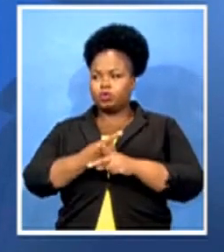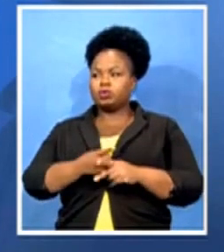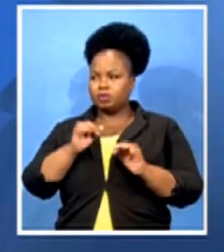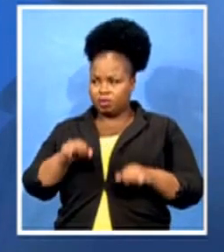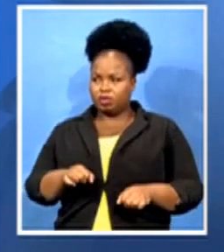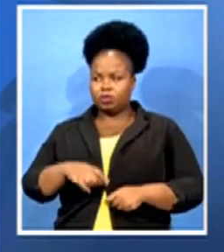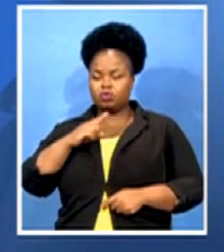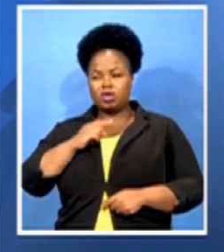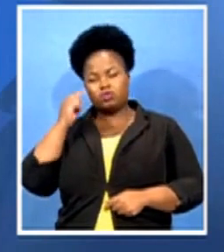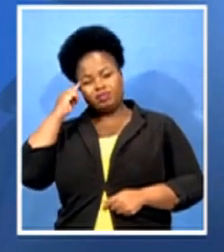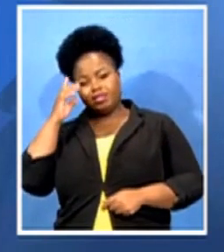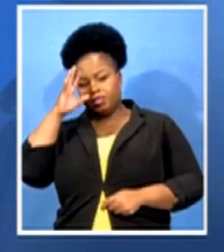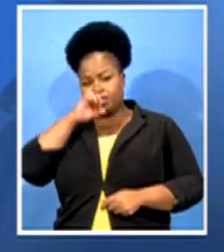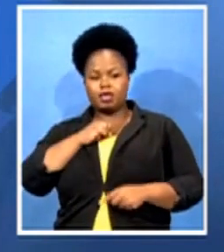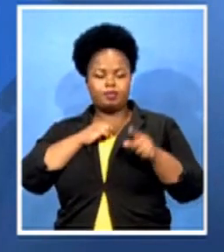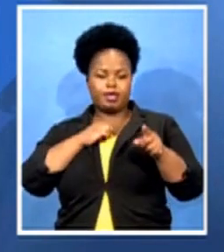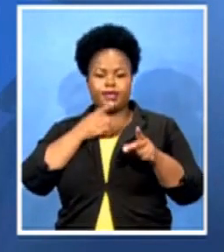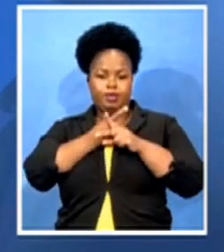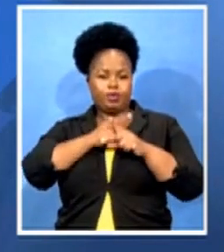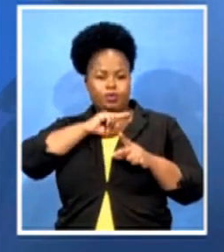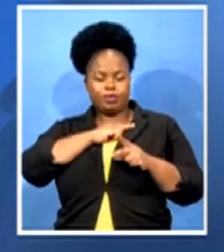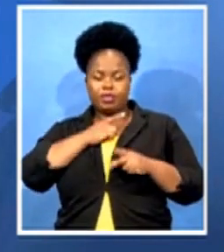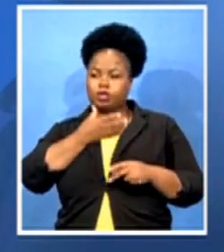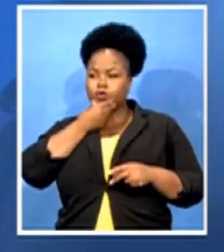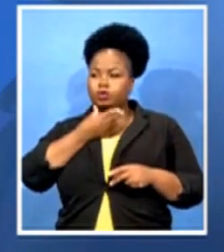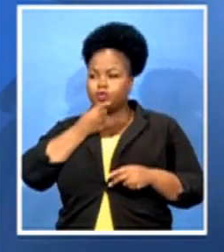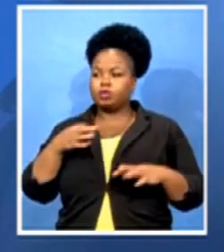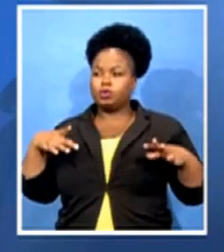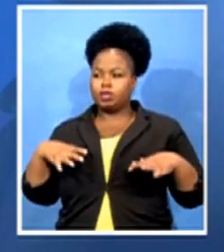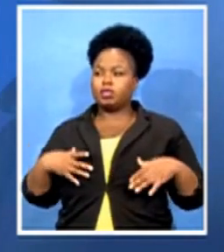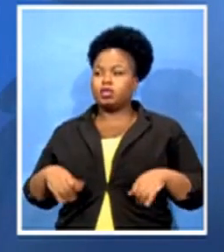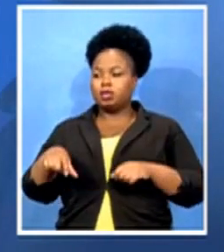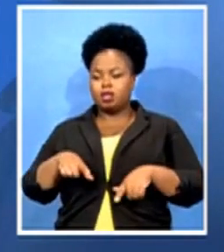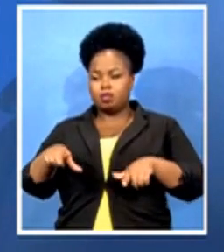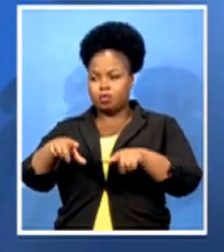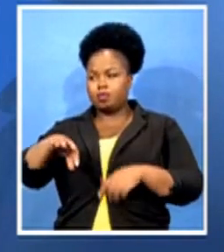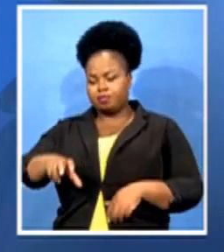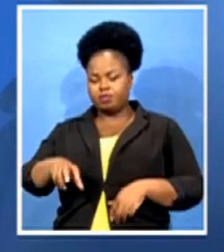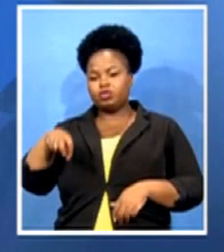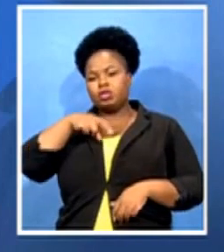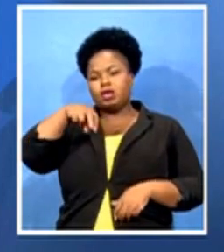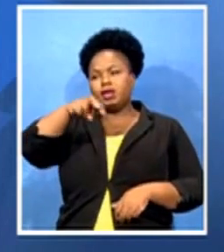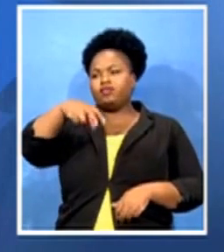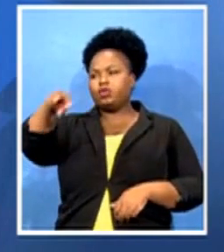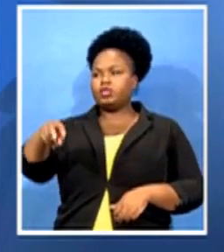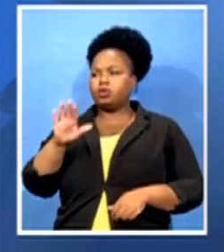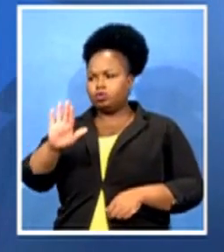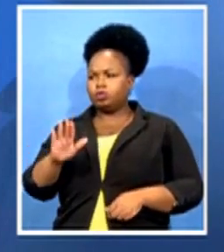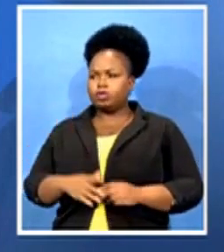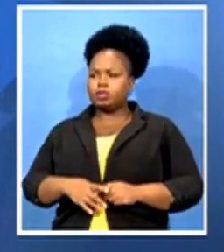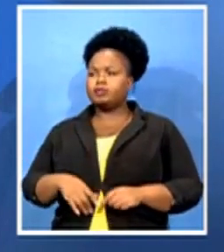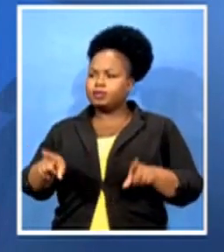our festive season, Limpopo is known to be a tourism destination and also Limpopo, most of our young people